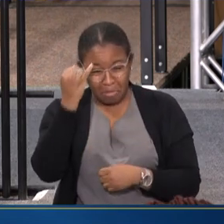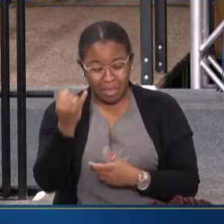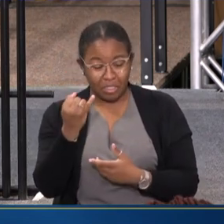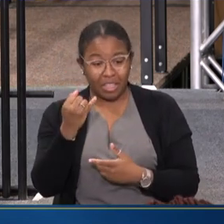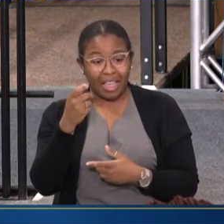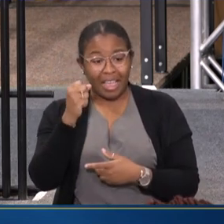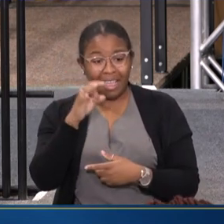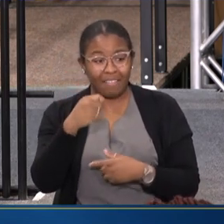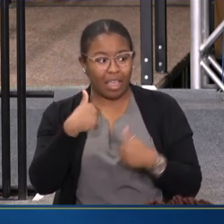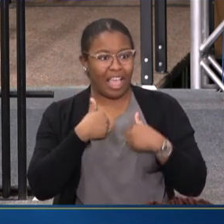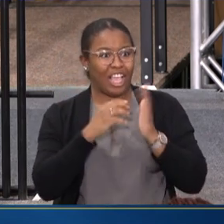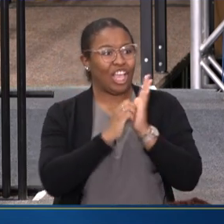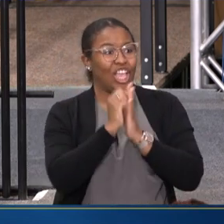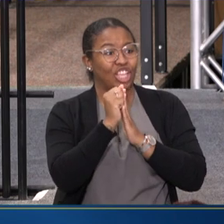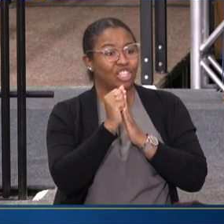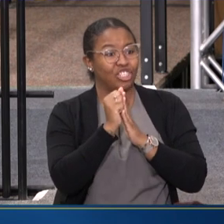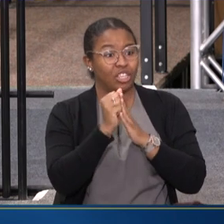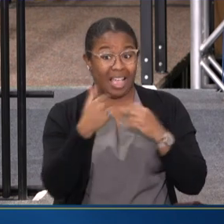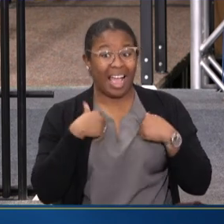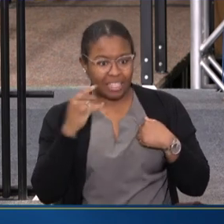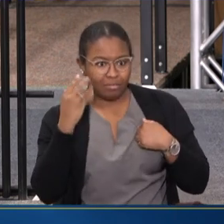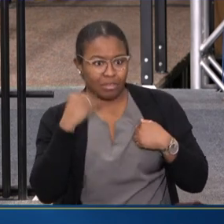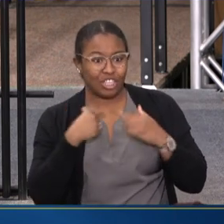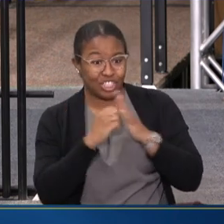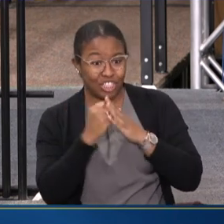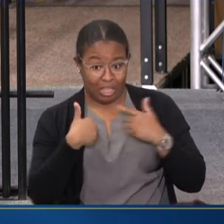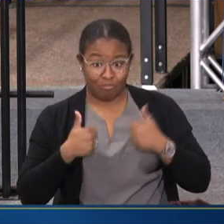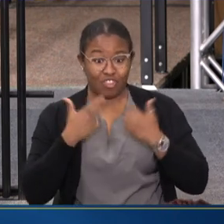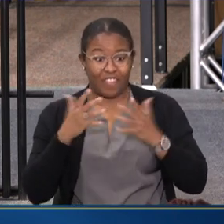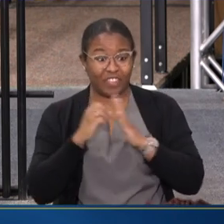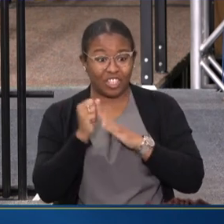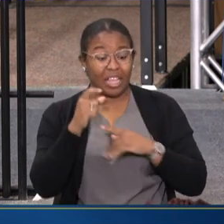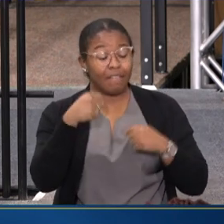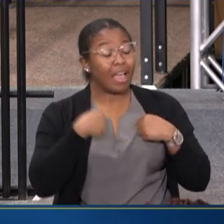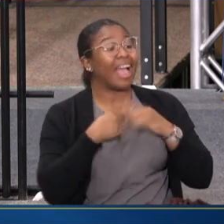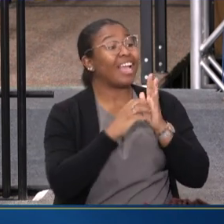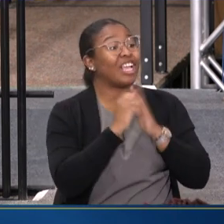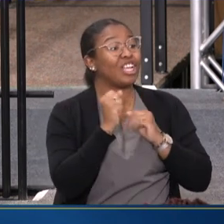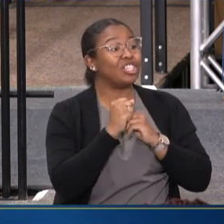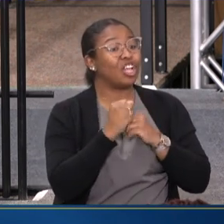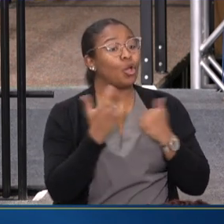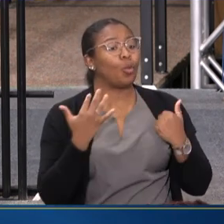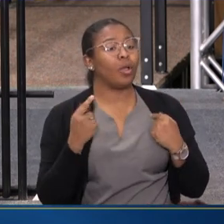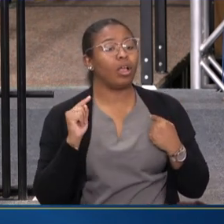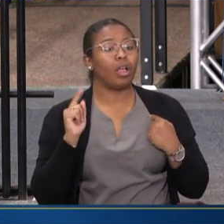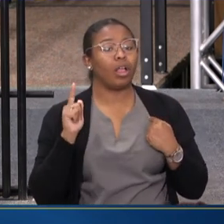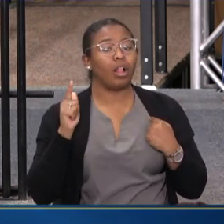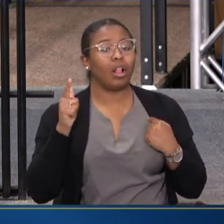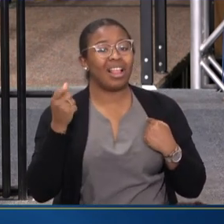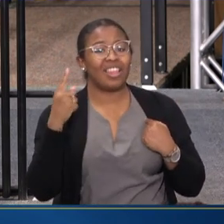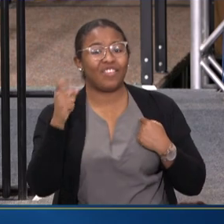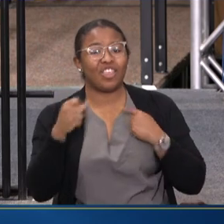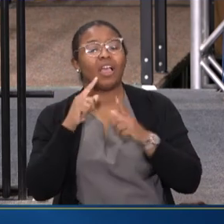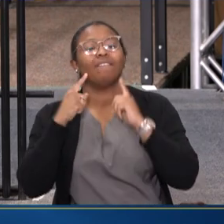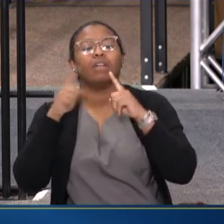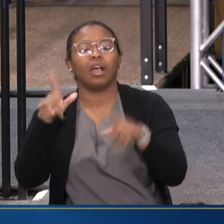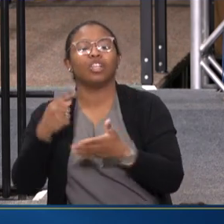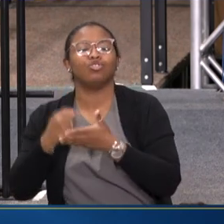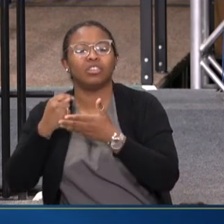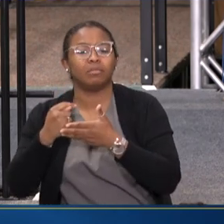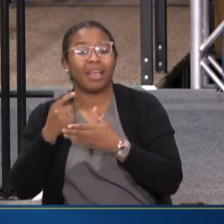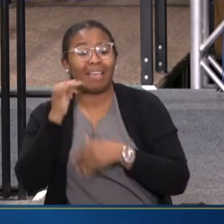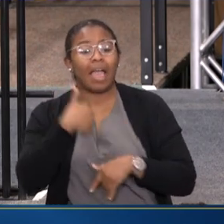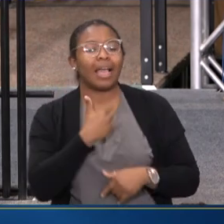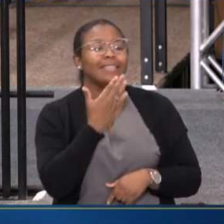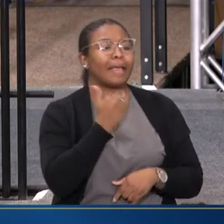IF SOMEONE HAD CANCER, AND I HAD CANCER, AND I'M A SURVIVOR. IF SOMEONE HAD CANCER, AND WE WAITED 11 YEARS FOR TREATMENT. SOMEONE HAD